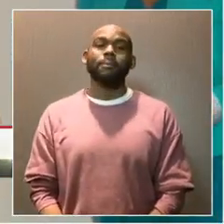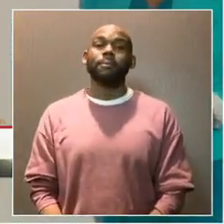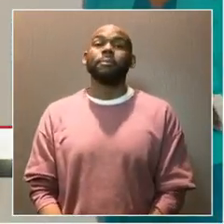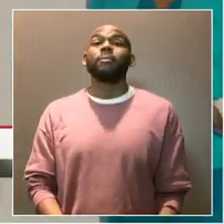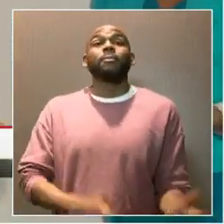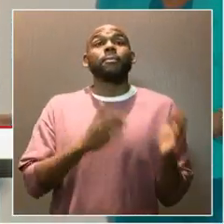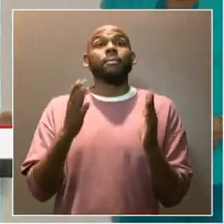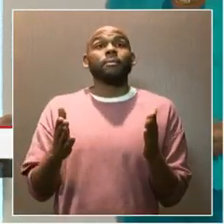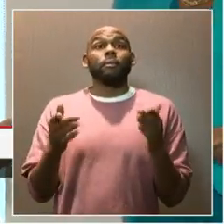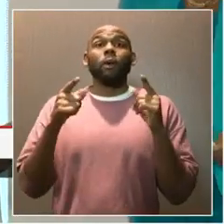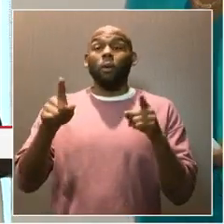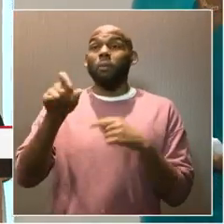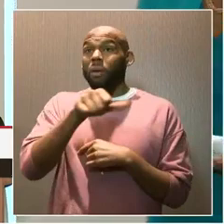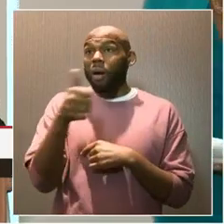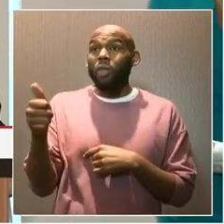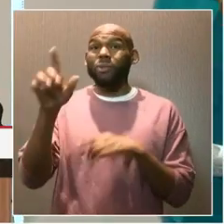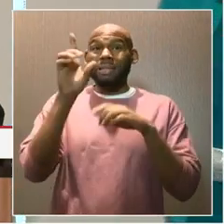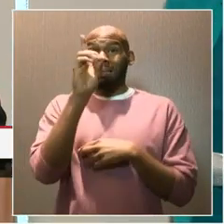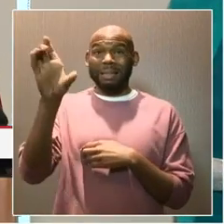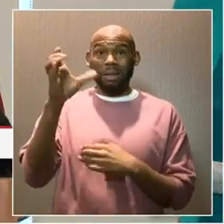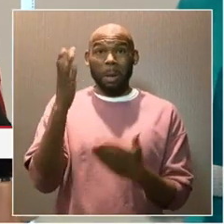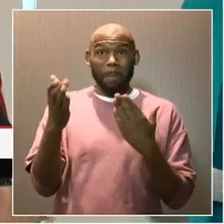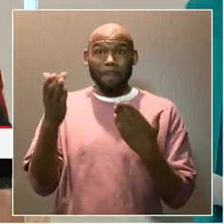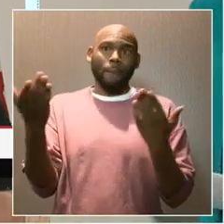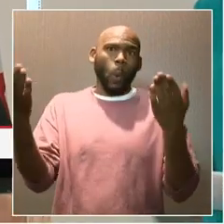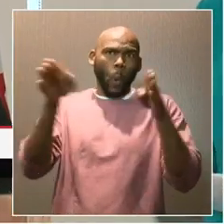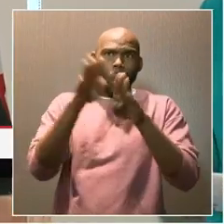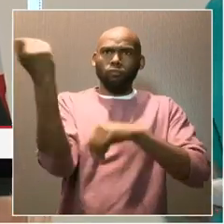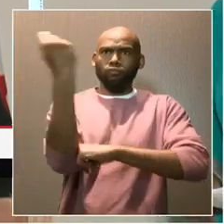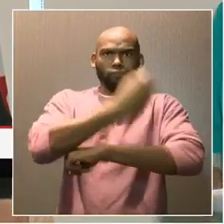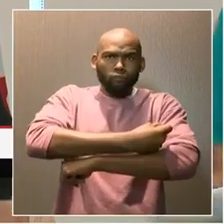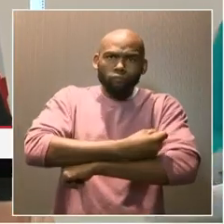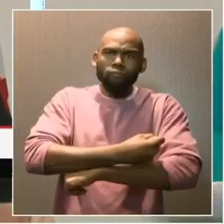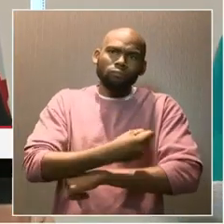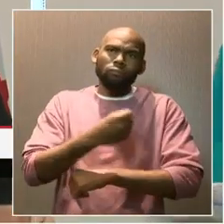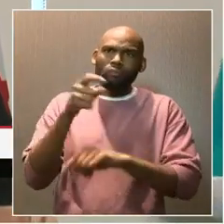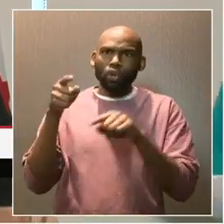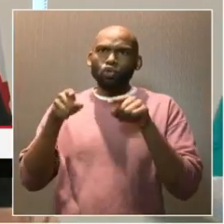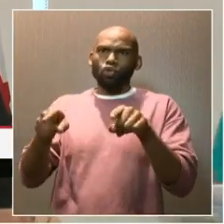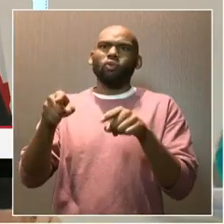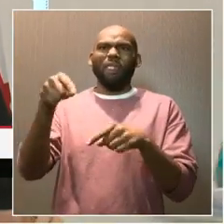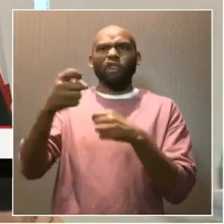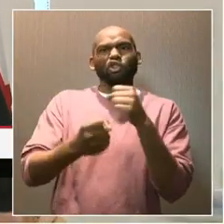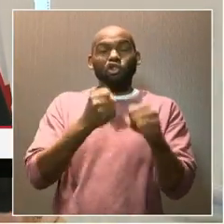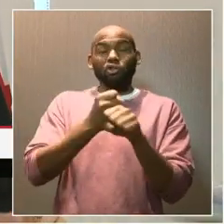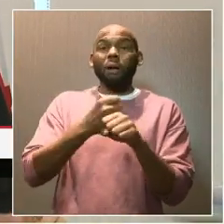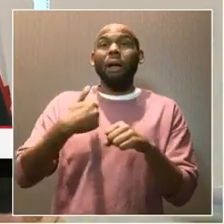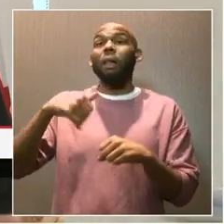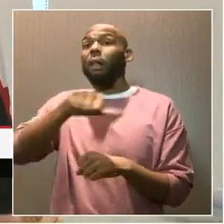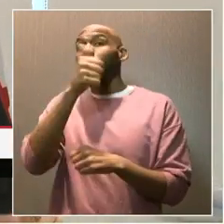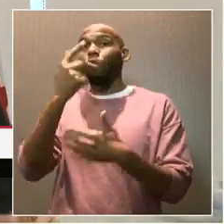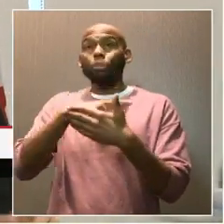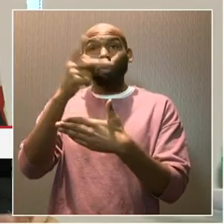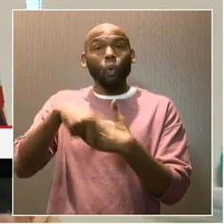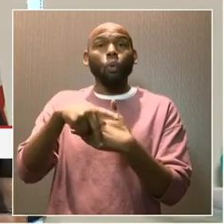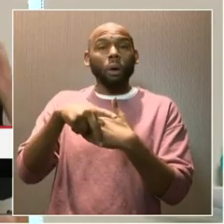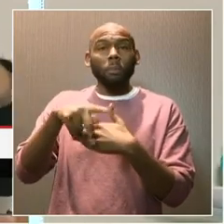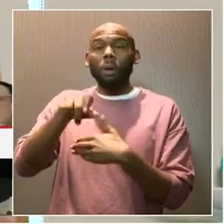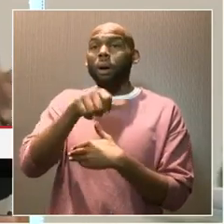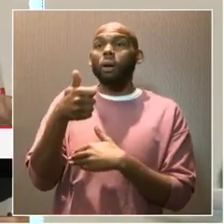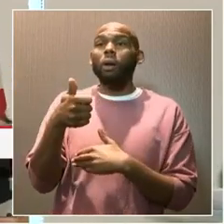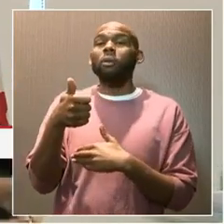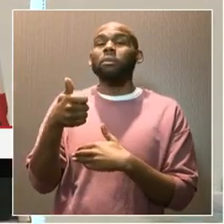And so, while the rest of the district may have been closed at points during the year, there was another program and our